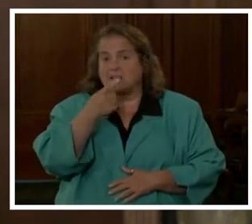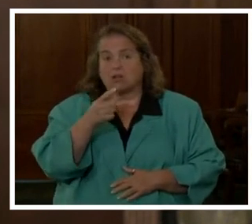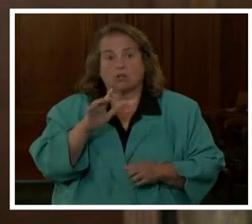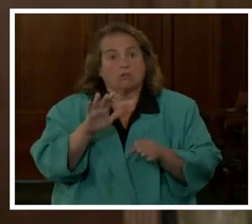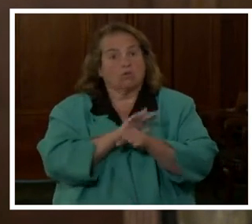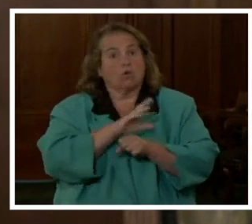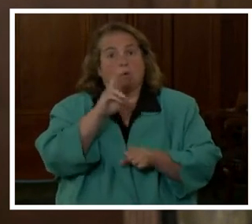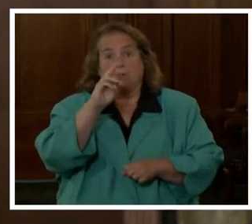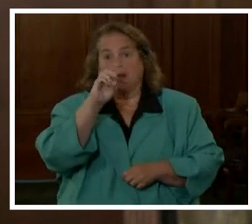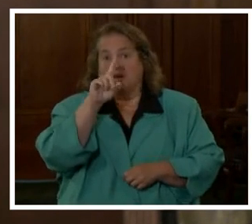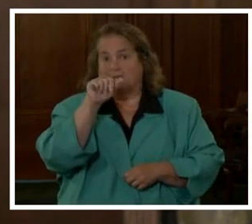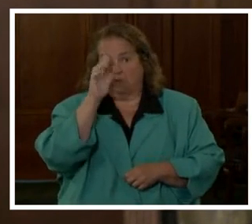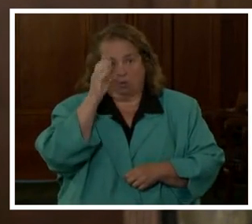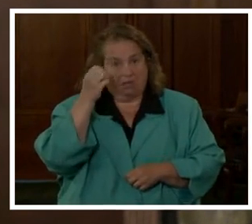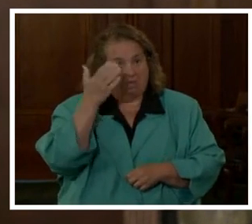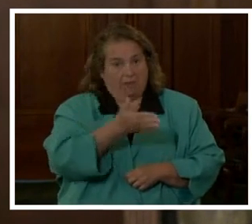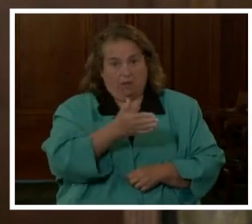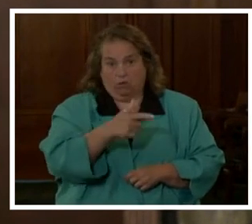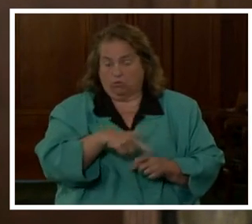media will be there and will be listening. you.